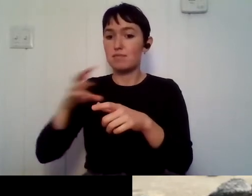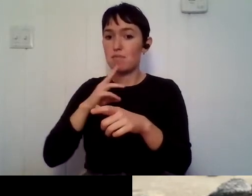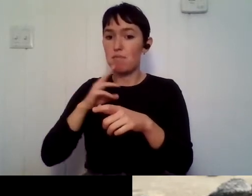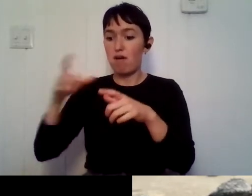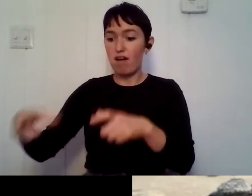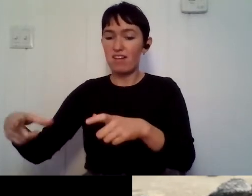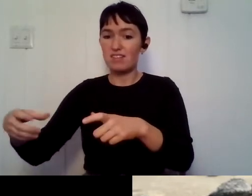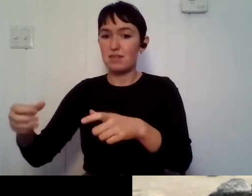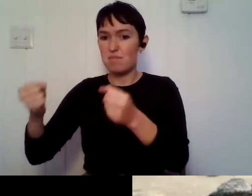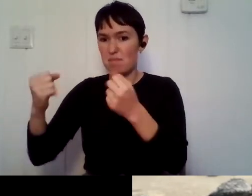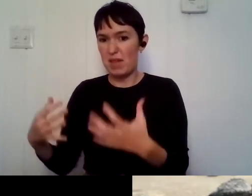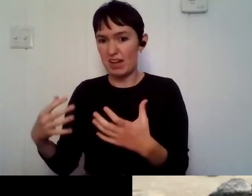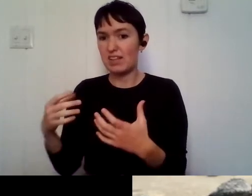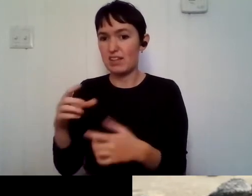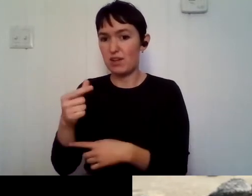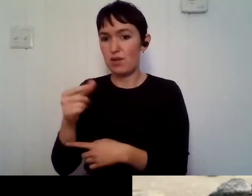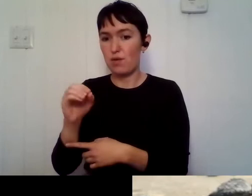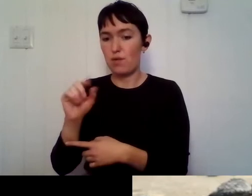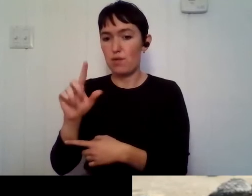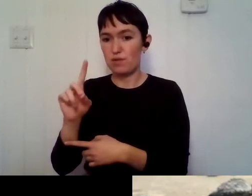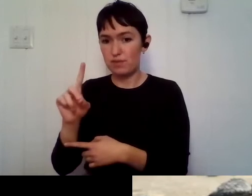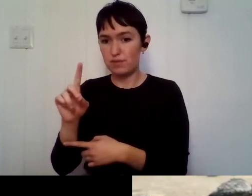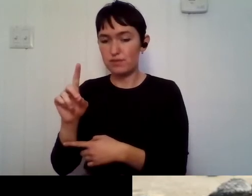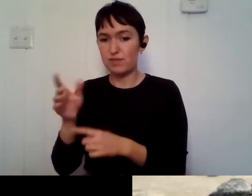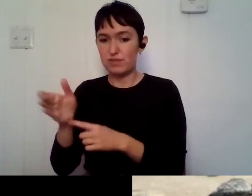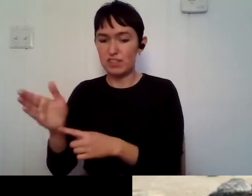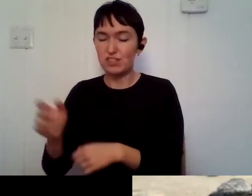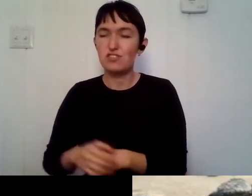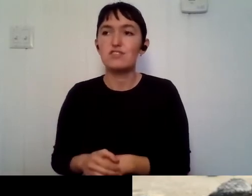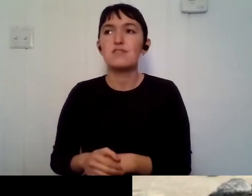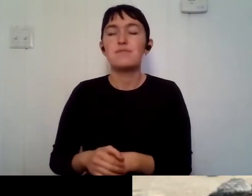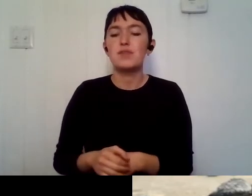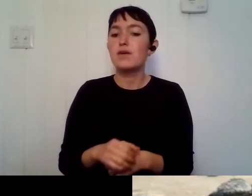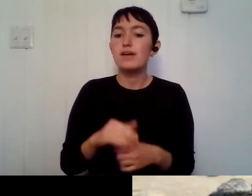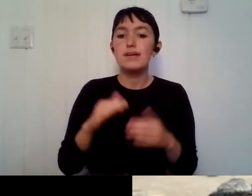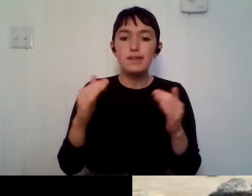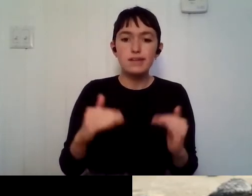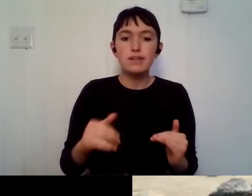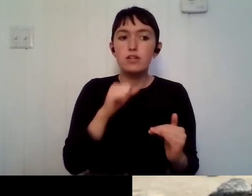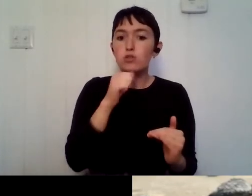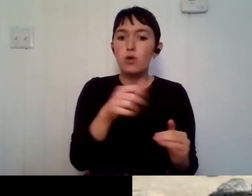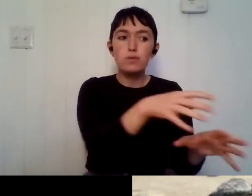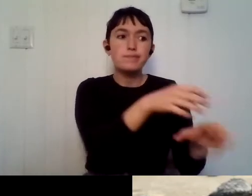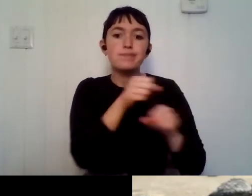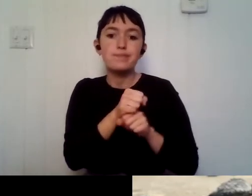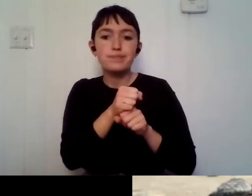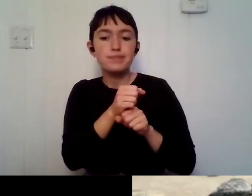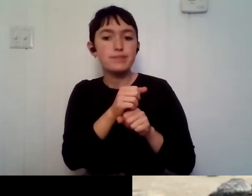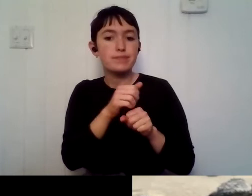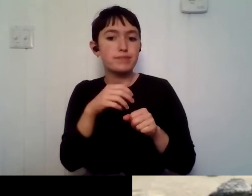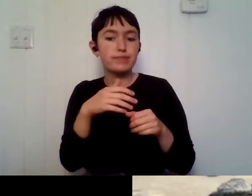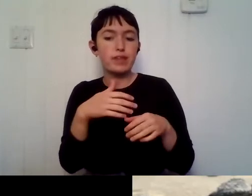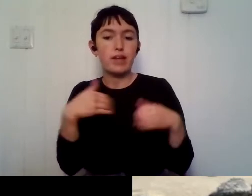Um, also don't take any animals away from the wild. Um, so don't take like box turtles. Uh, that was a